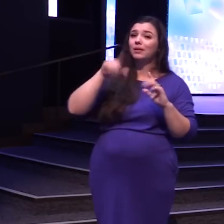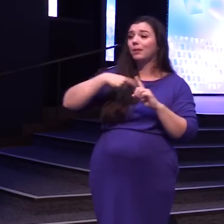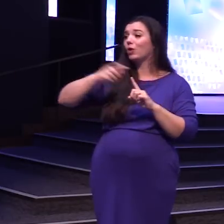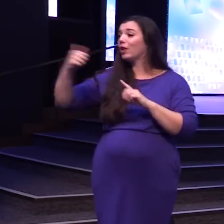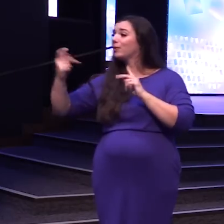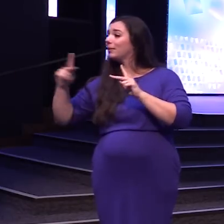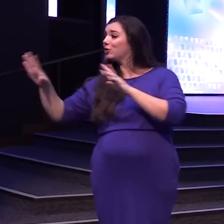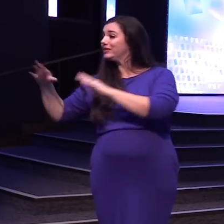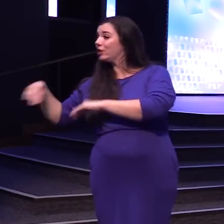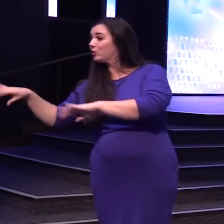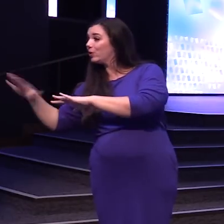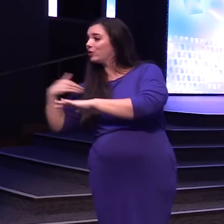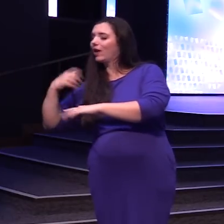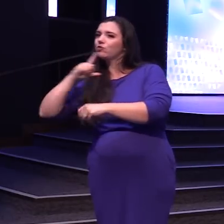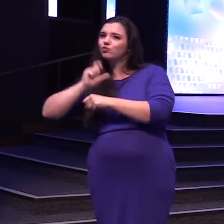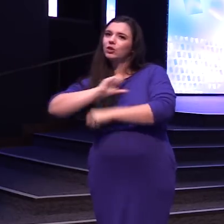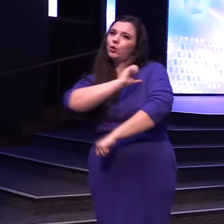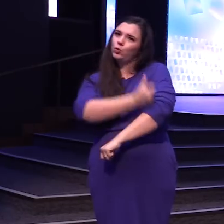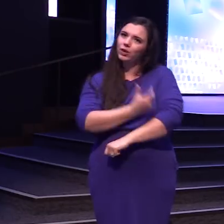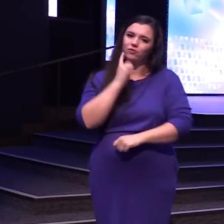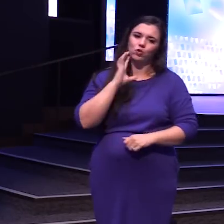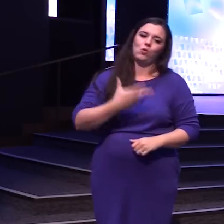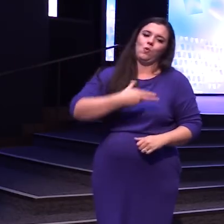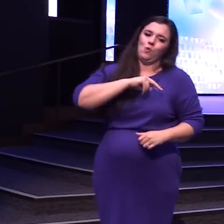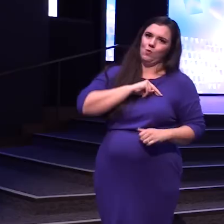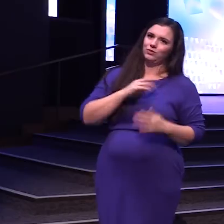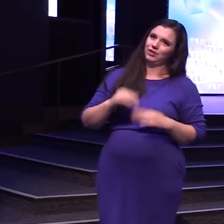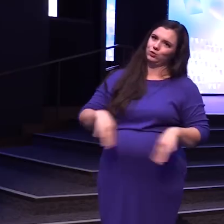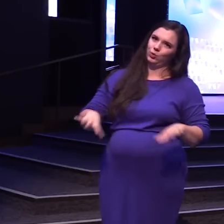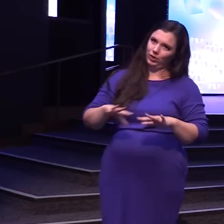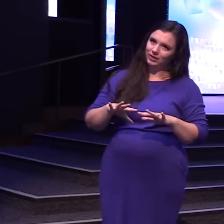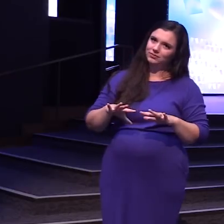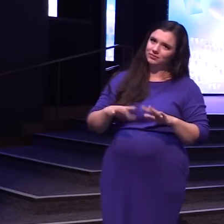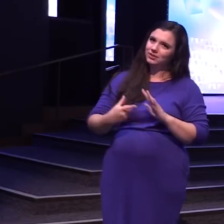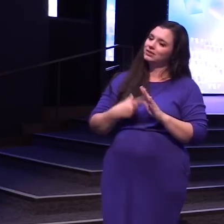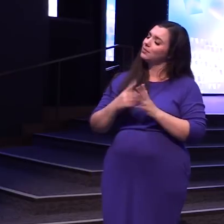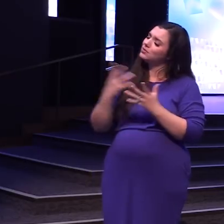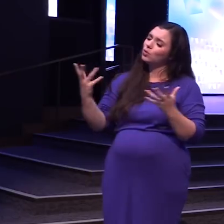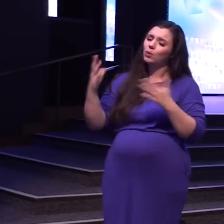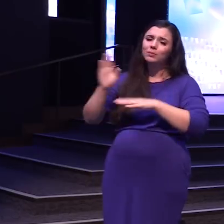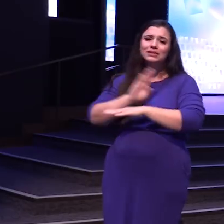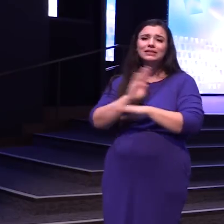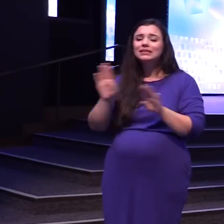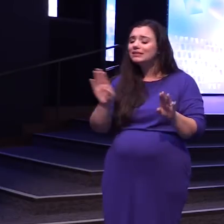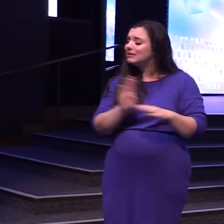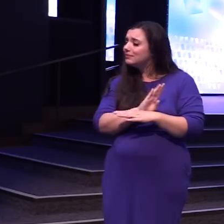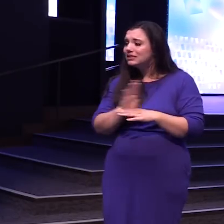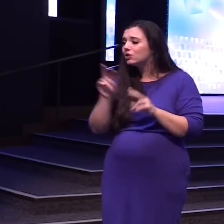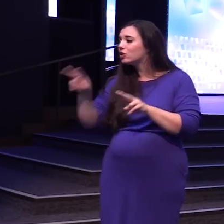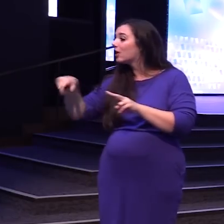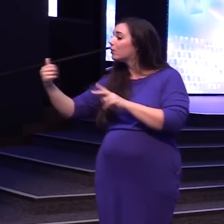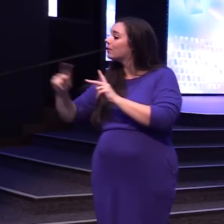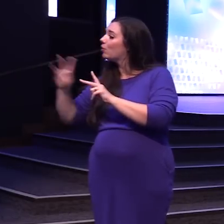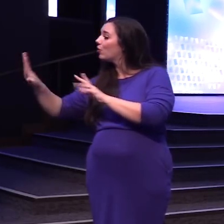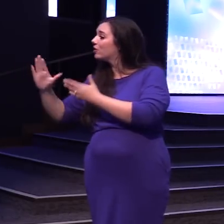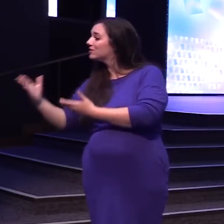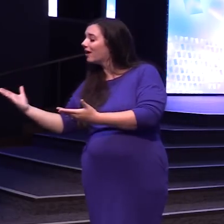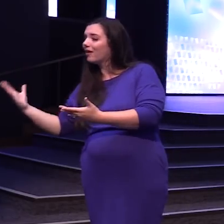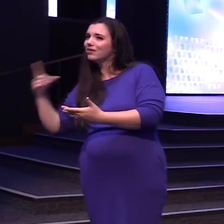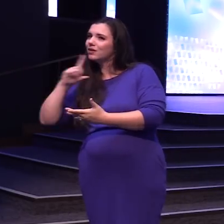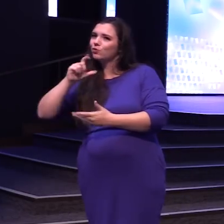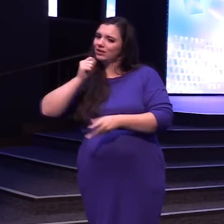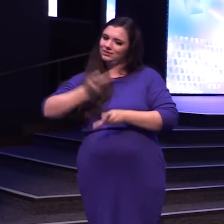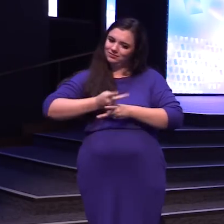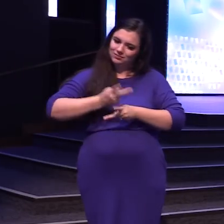To have real authority Over our own Sometimes we're so busy Looking at other People's stuff That we're not really Stewarding